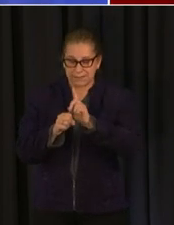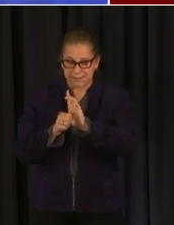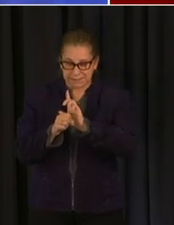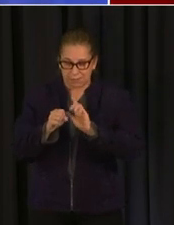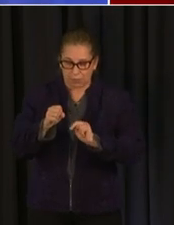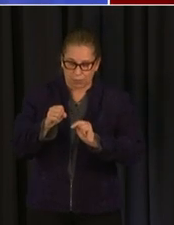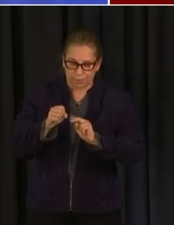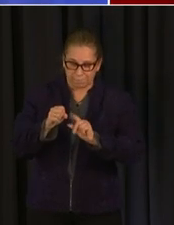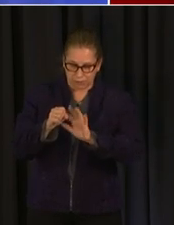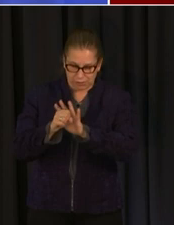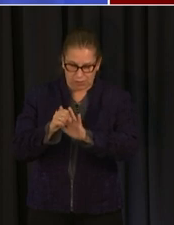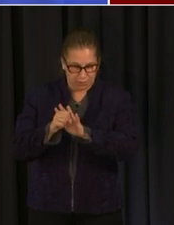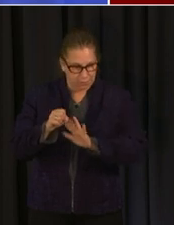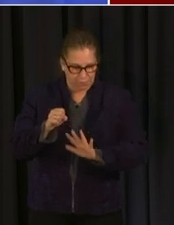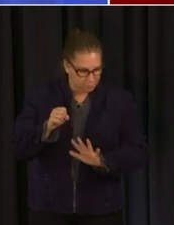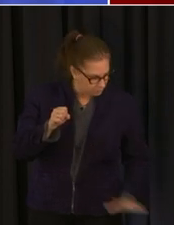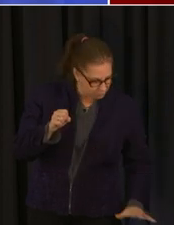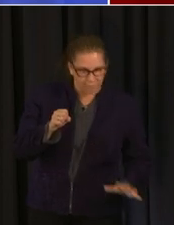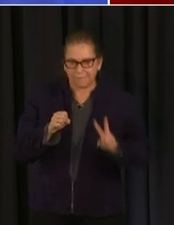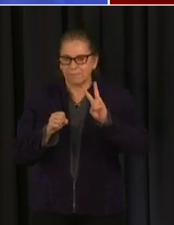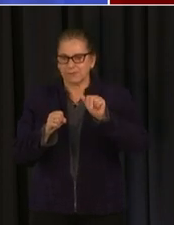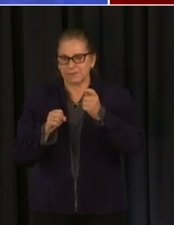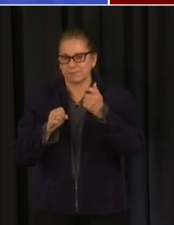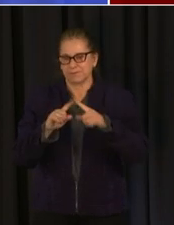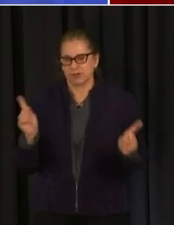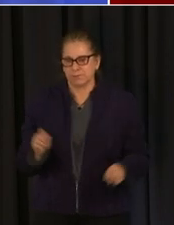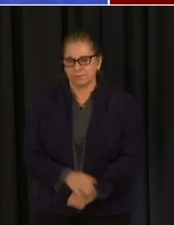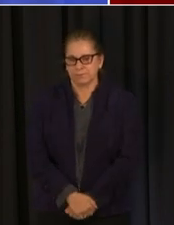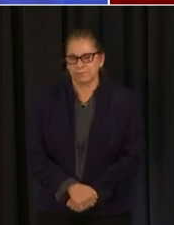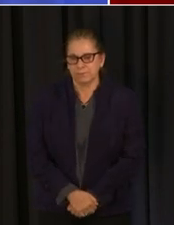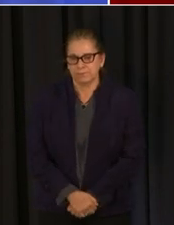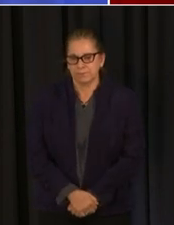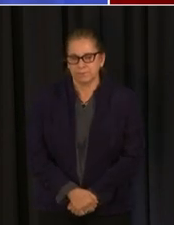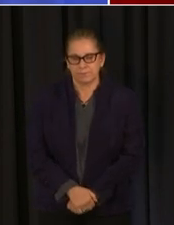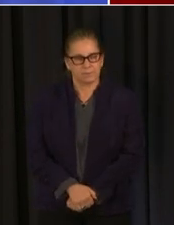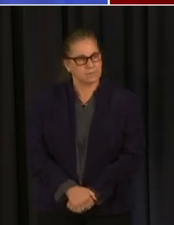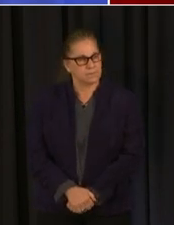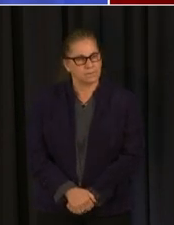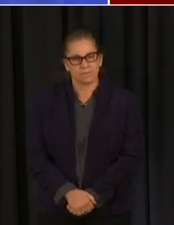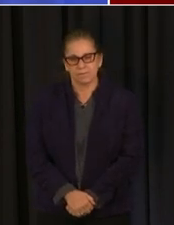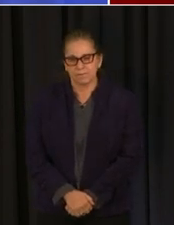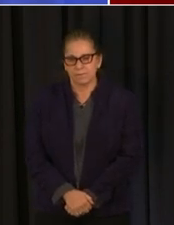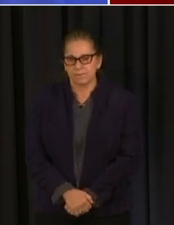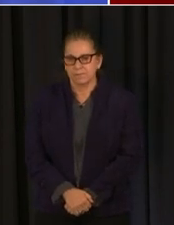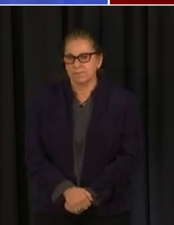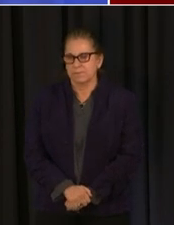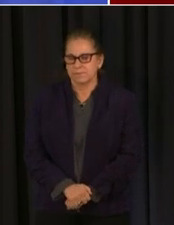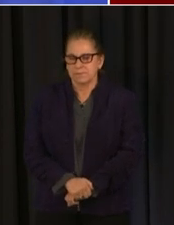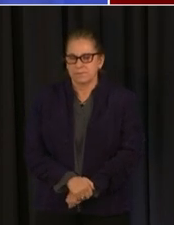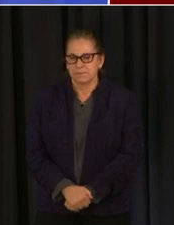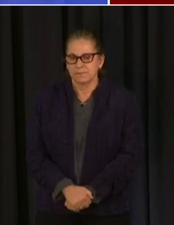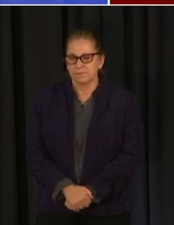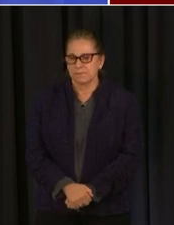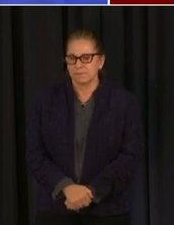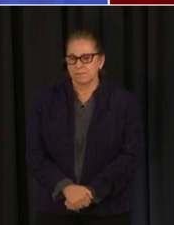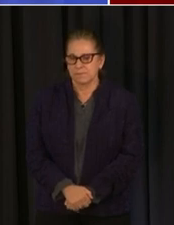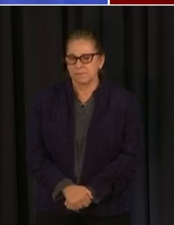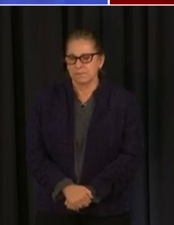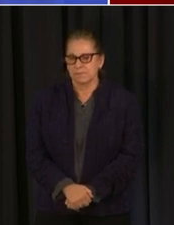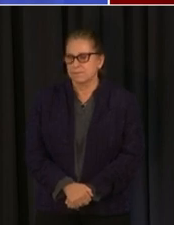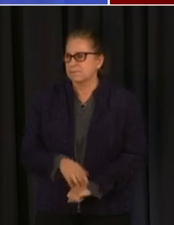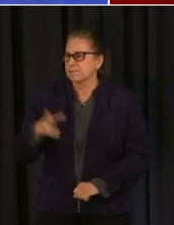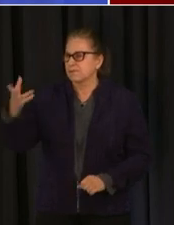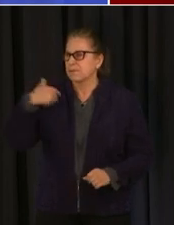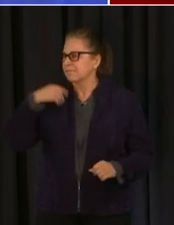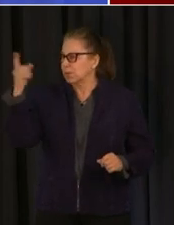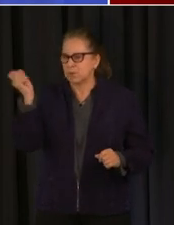plummet and reopening continue are there any plans to change contract tracing in the city yeah sure i can speak